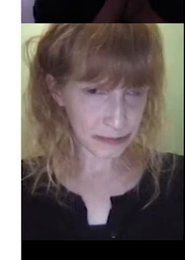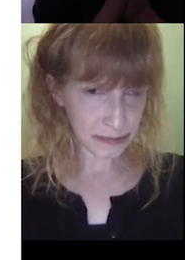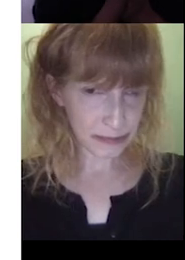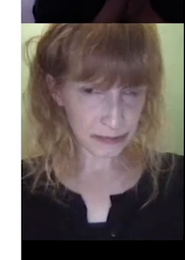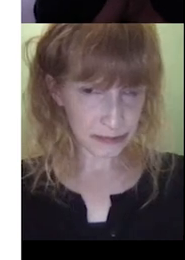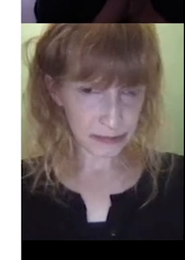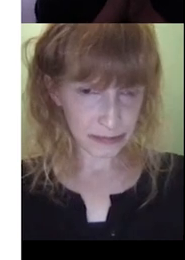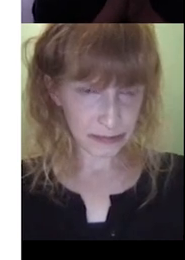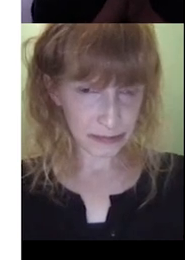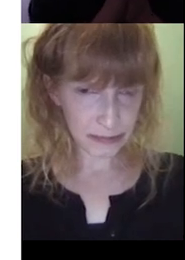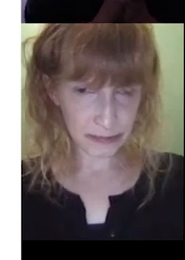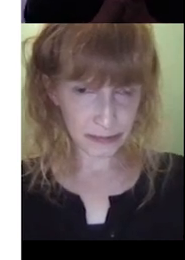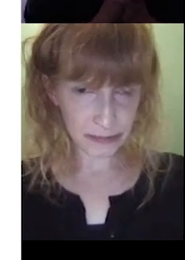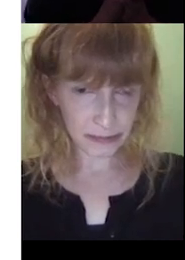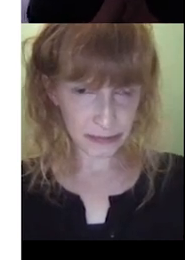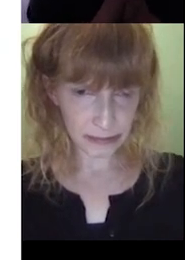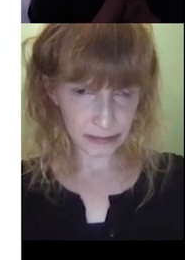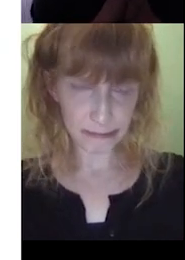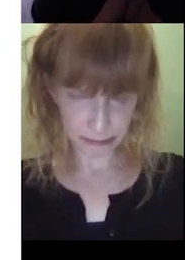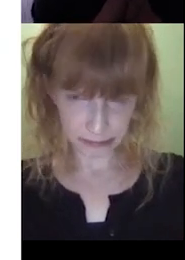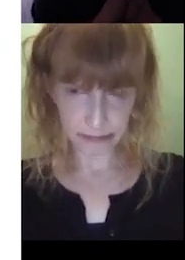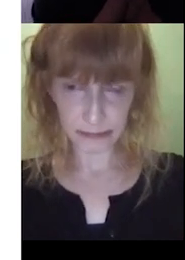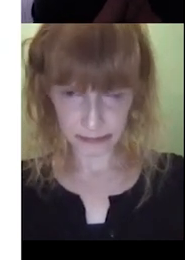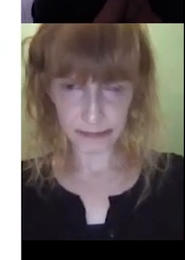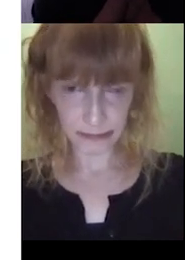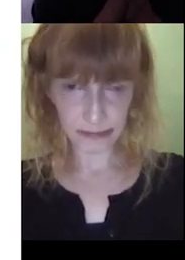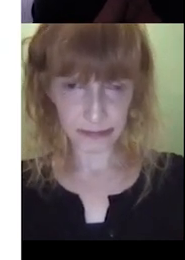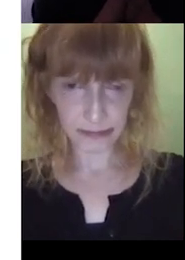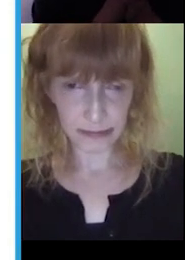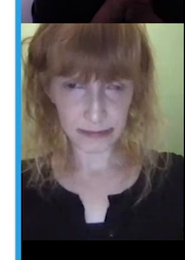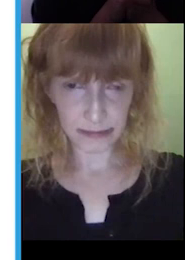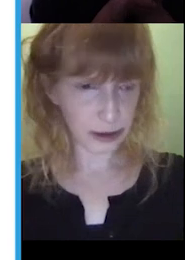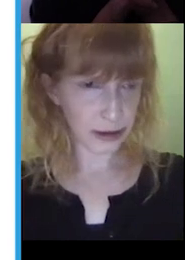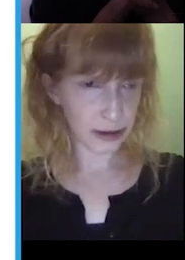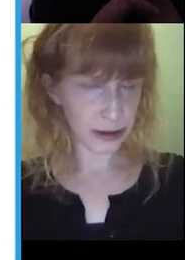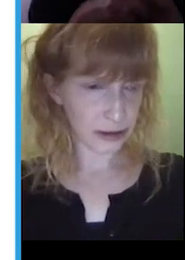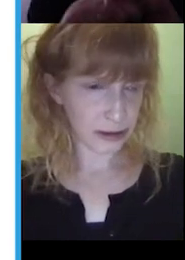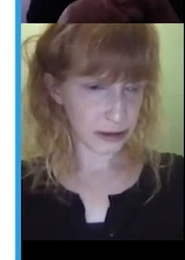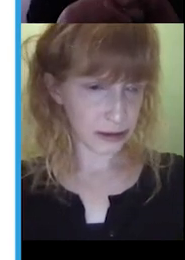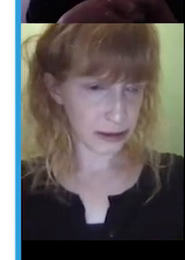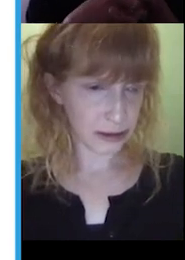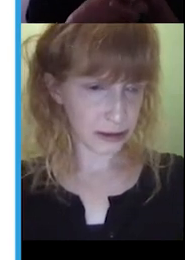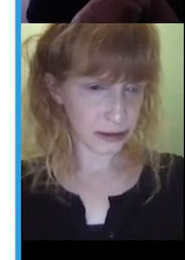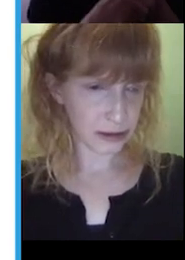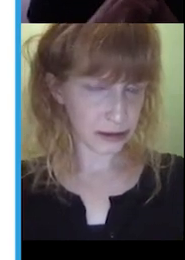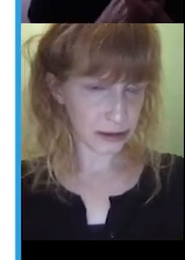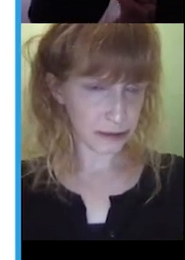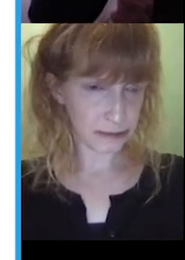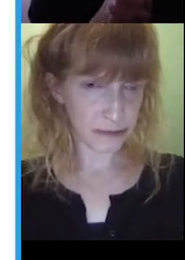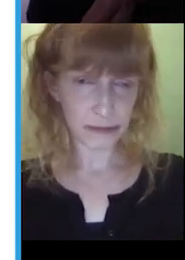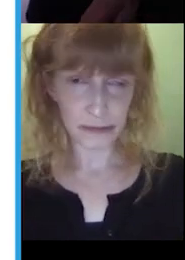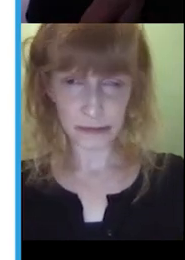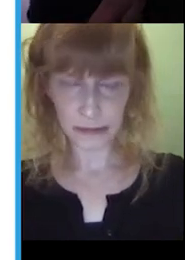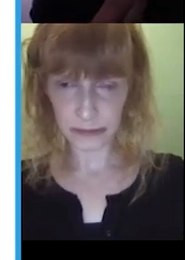thing is not the details in the book, really. It's the principles that you be thinking about, I guess. And I just, uh, mentioned